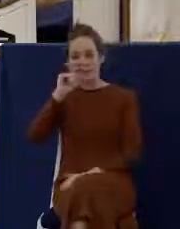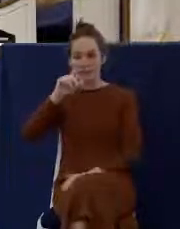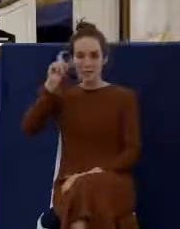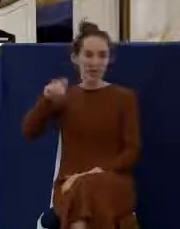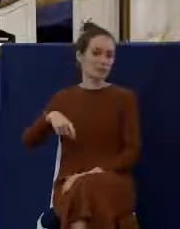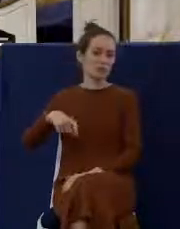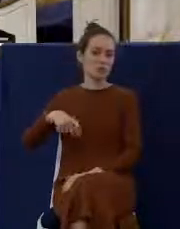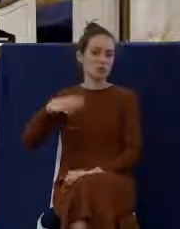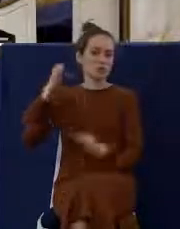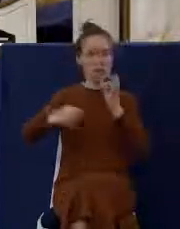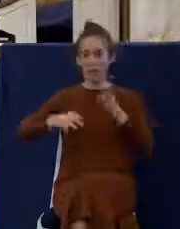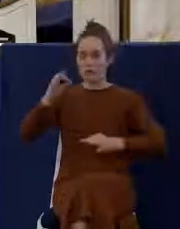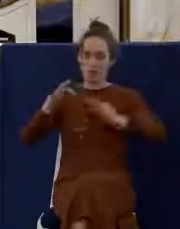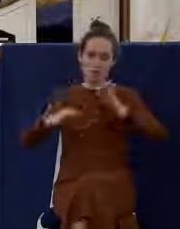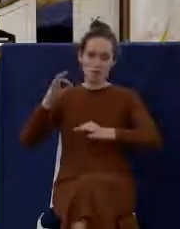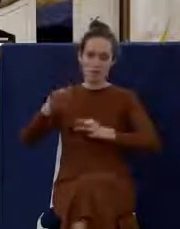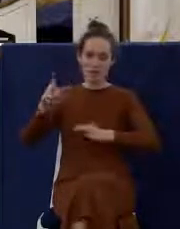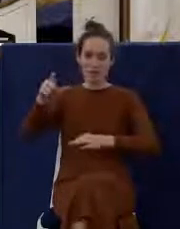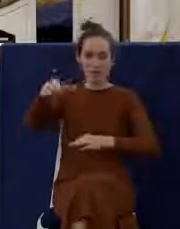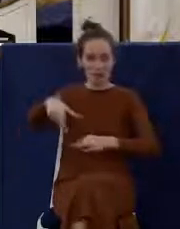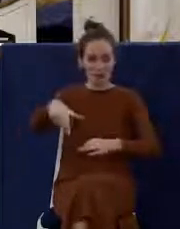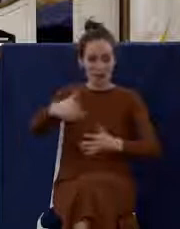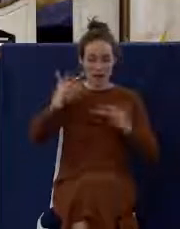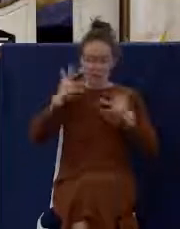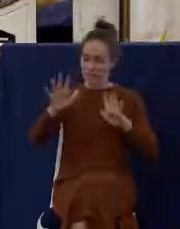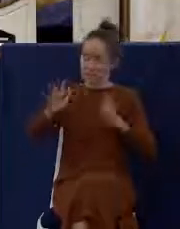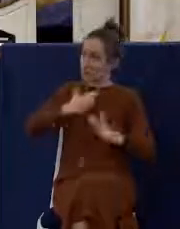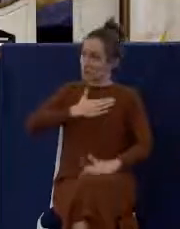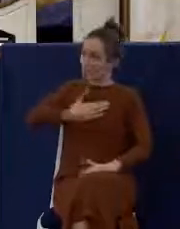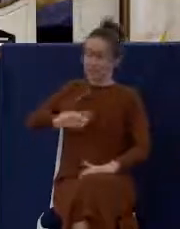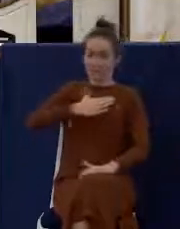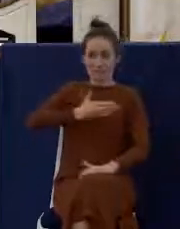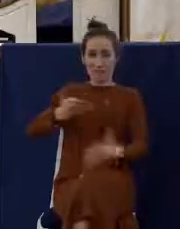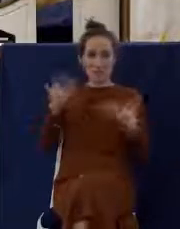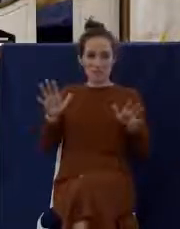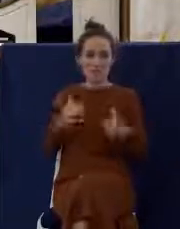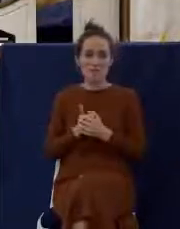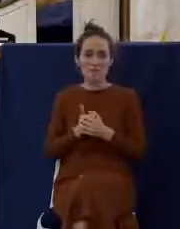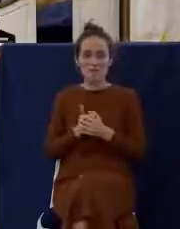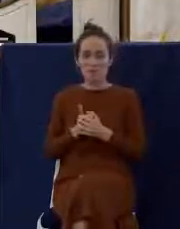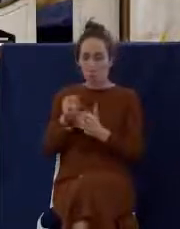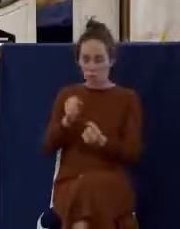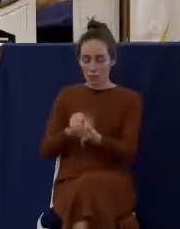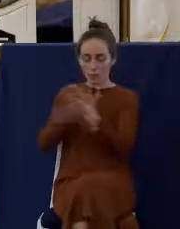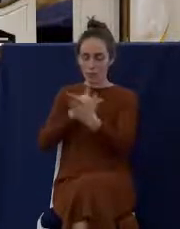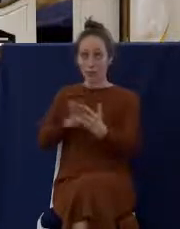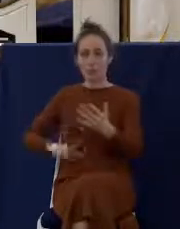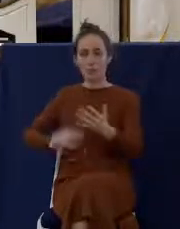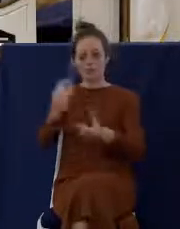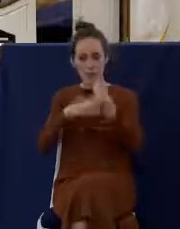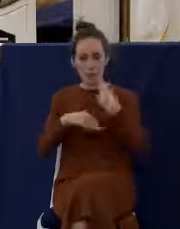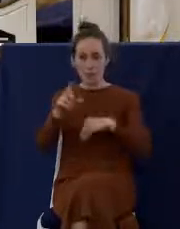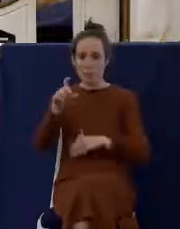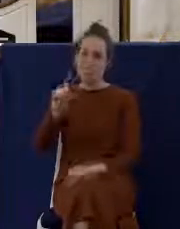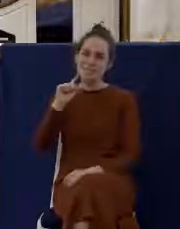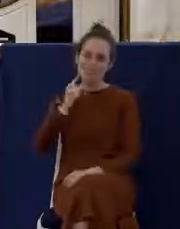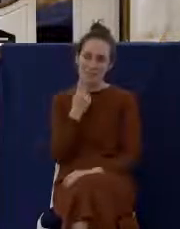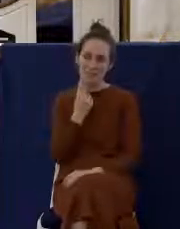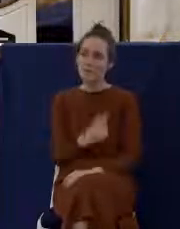judging ourselves. So when we come to the Lord's table, need to do that very sincerely. I,